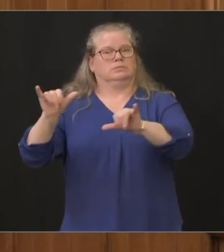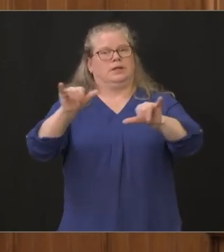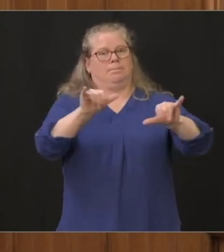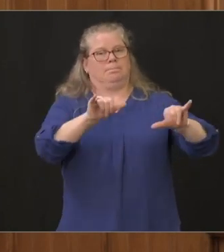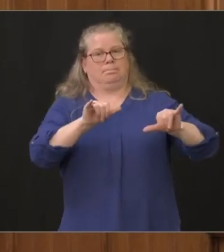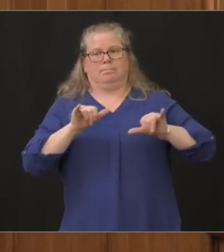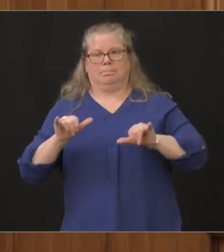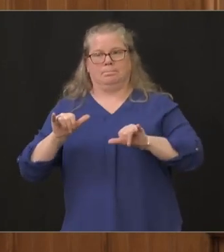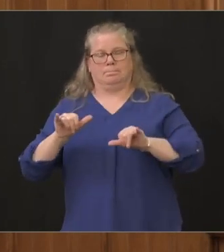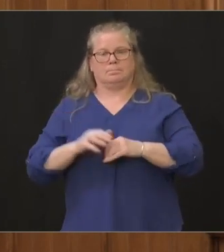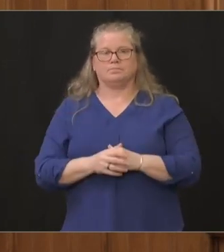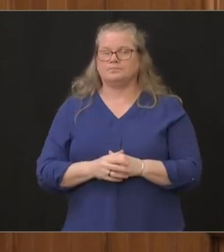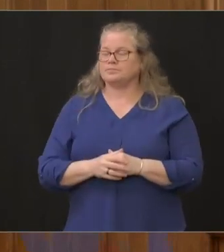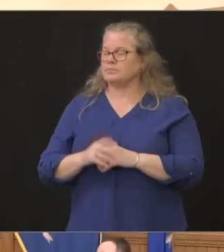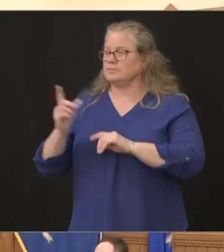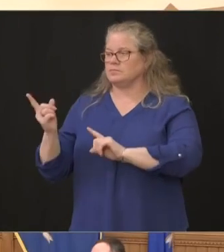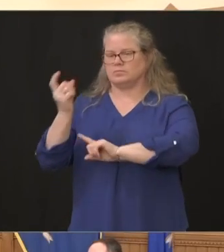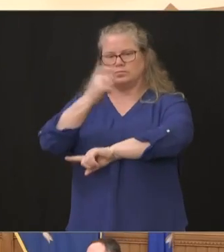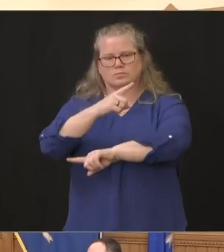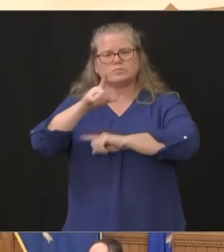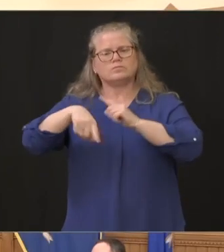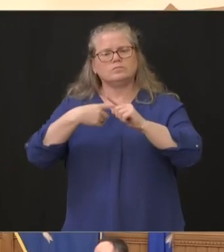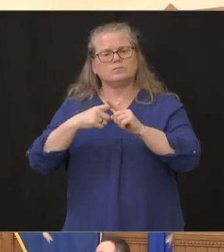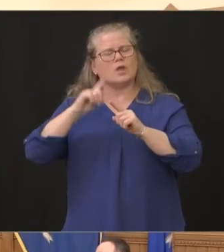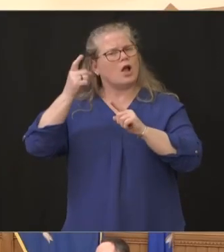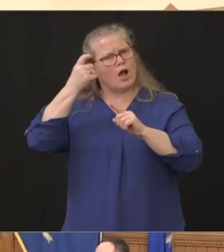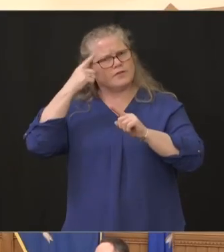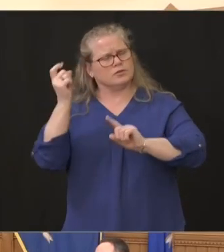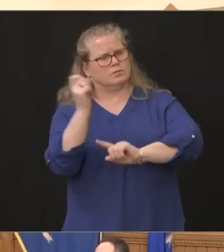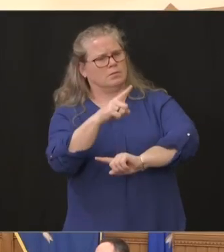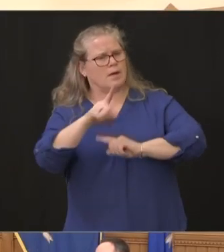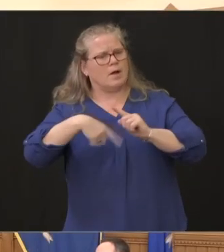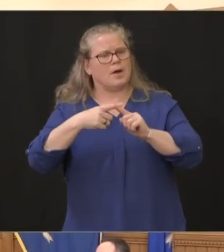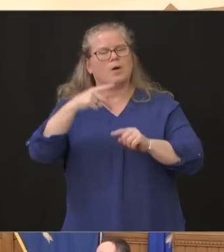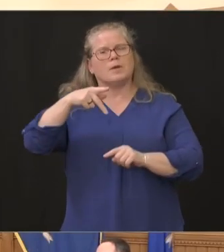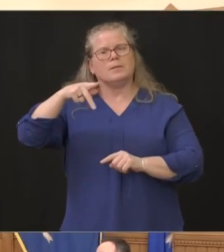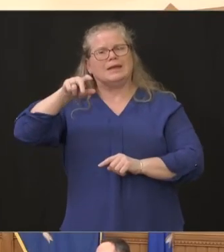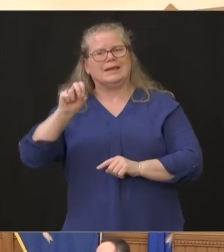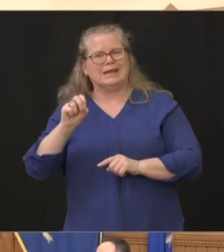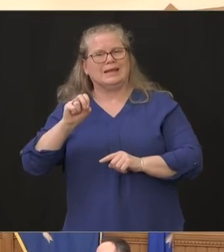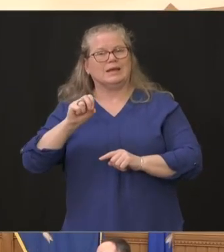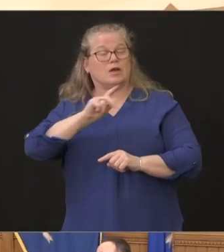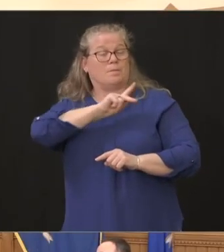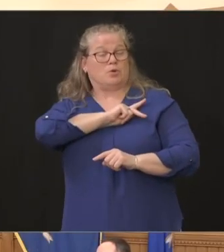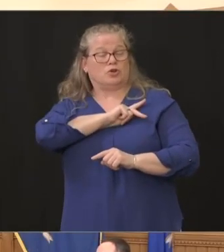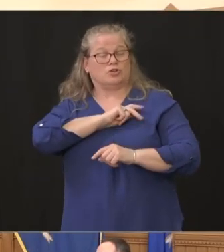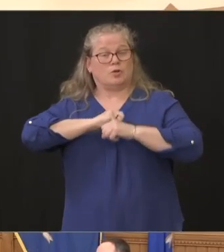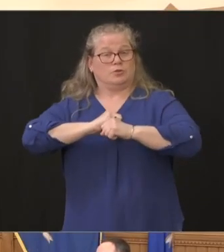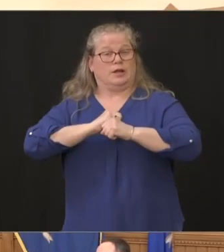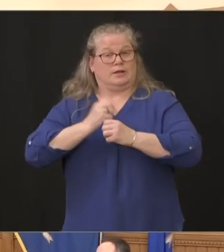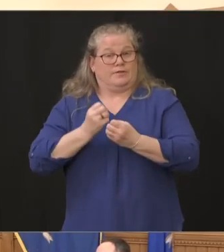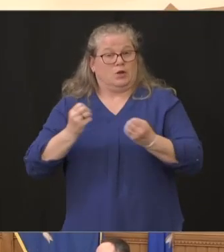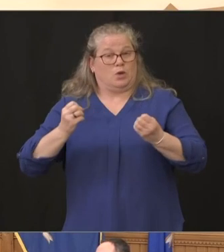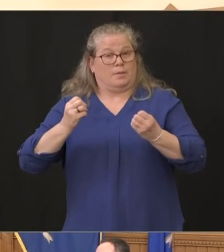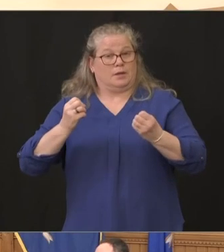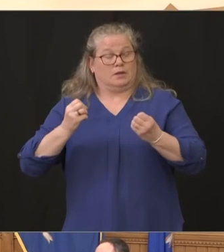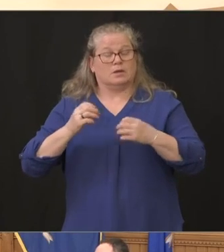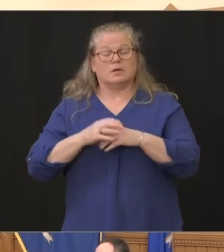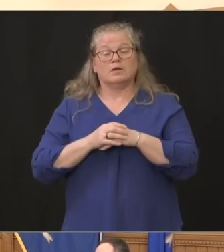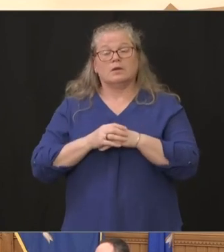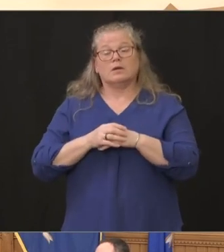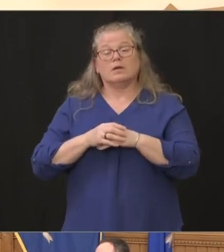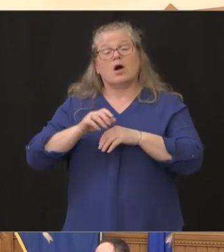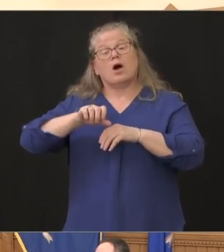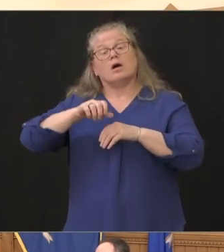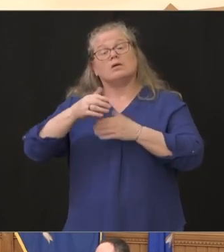governor i want ask you about ppd the supply here in the state we're seeing governors of neighboring states pleading with the